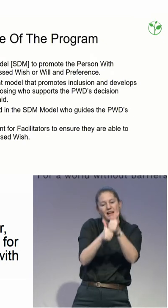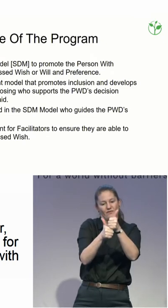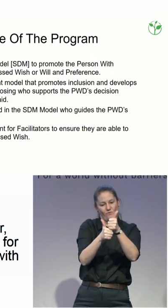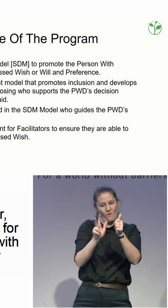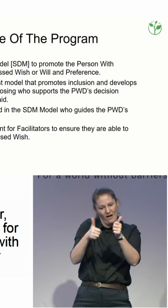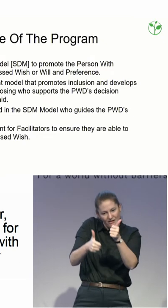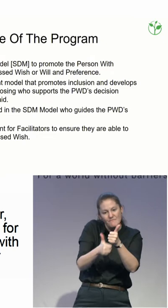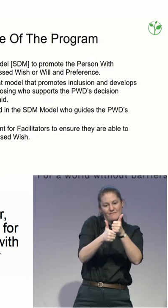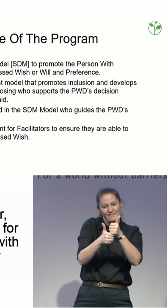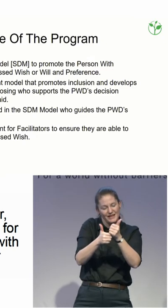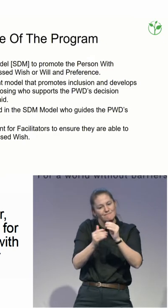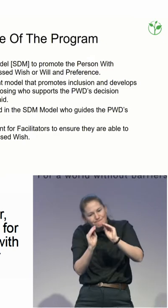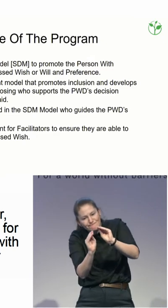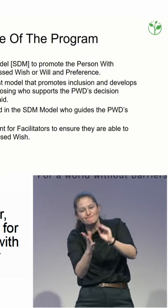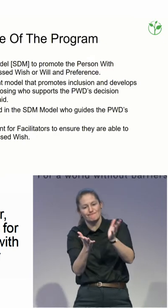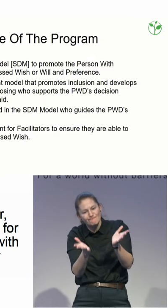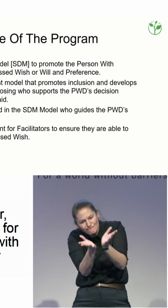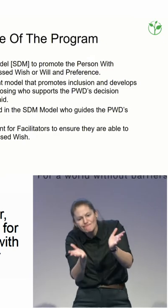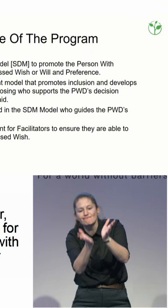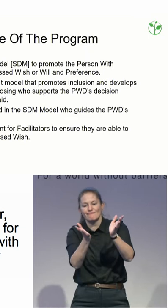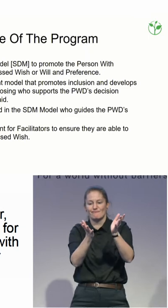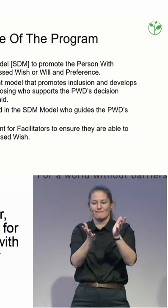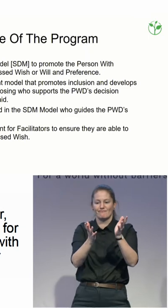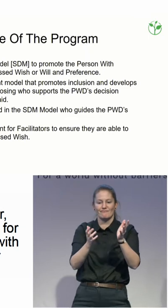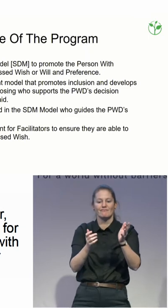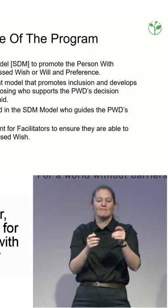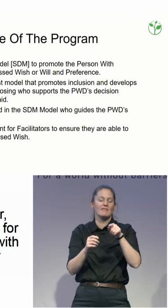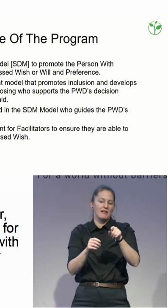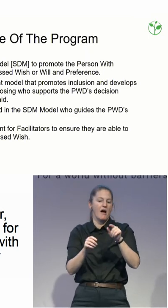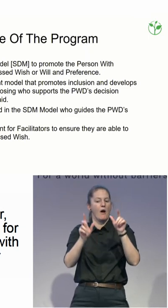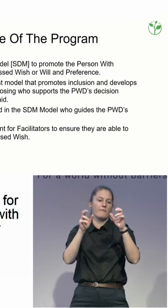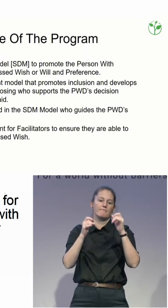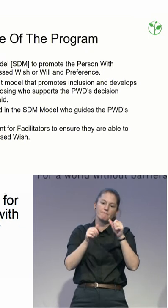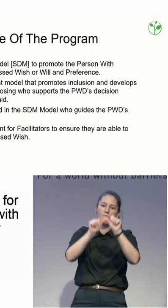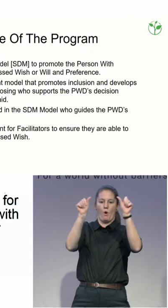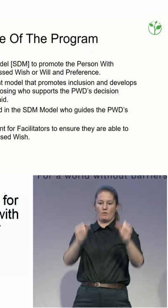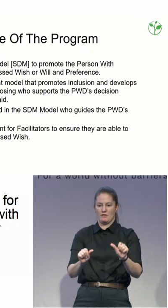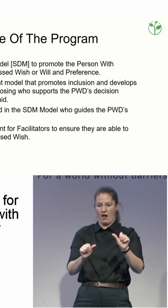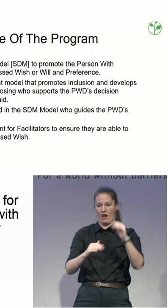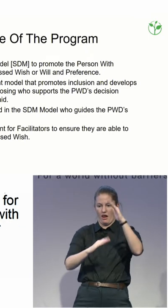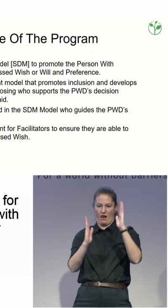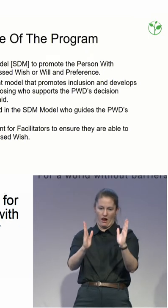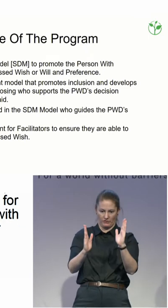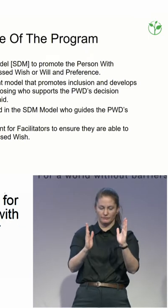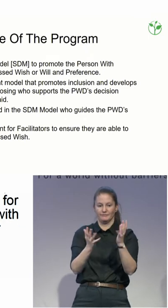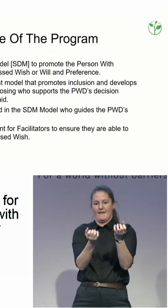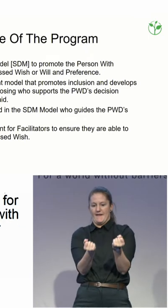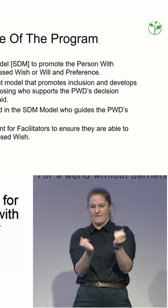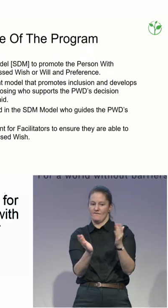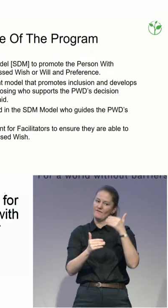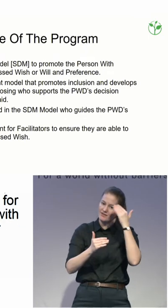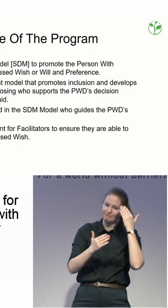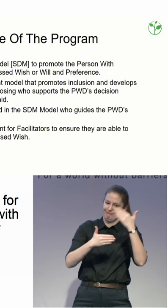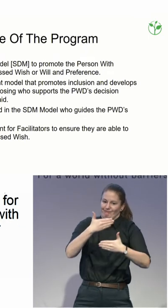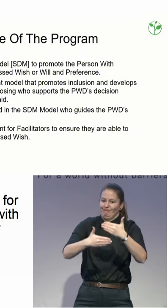but often we're not taught the skills and ability to perform the model and keep the integrity of what's happening. So that's a really big part of